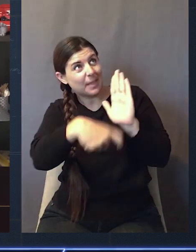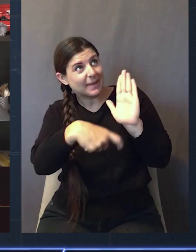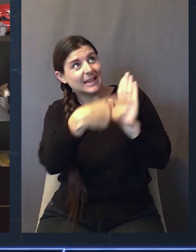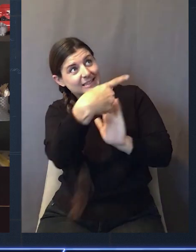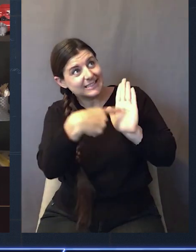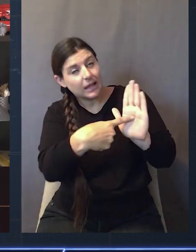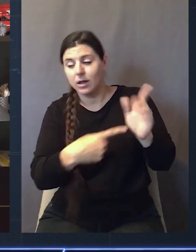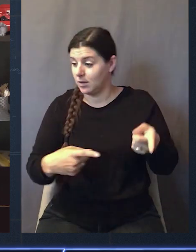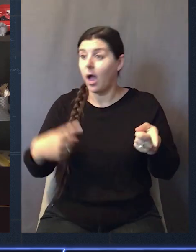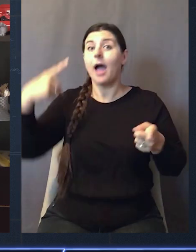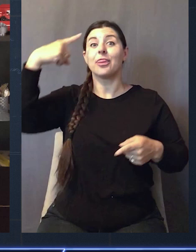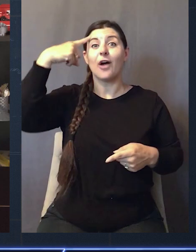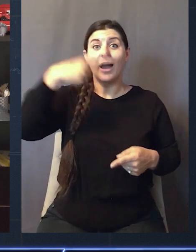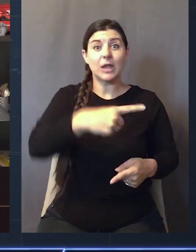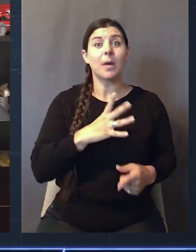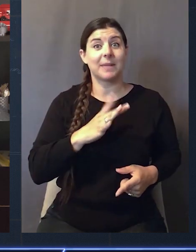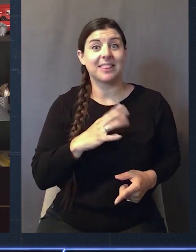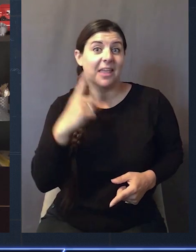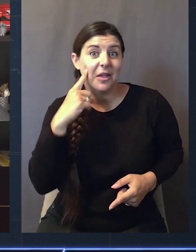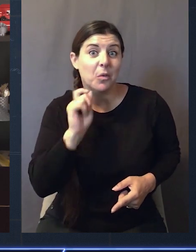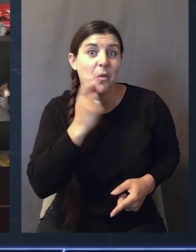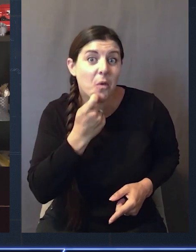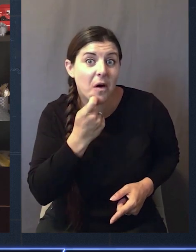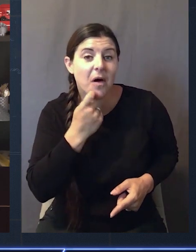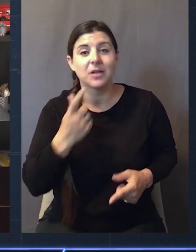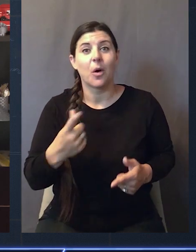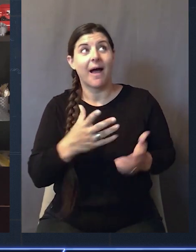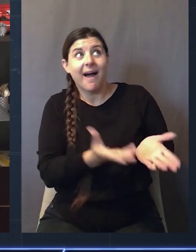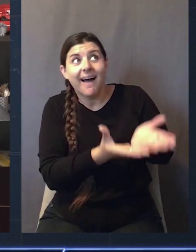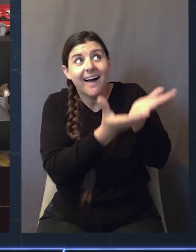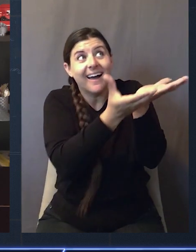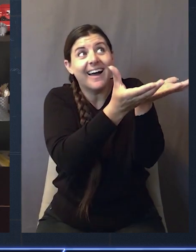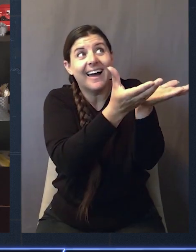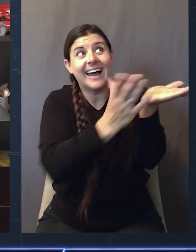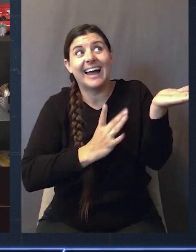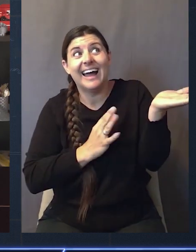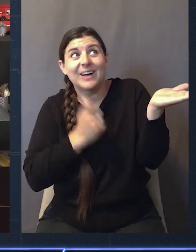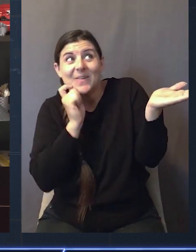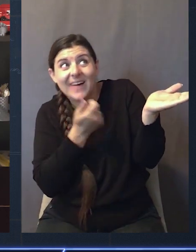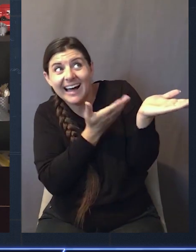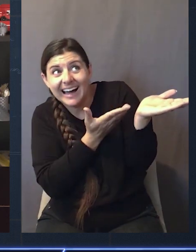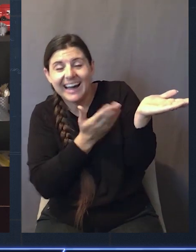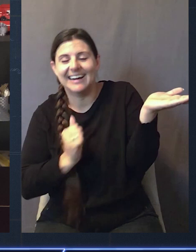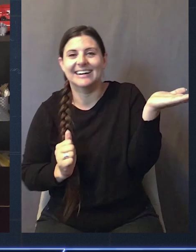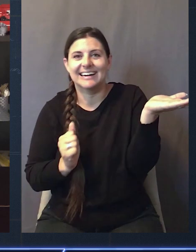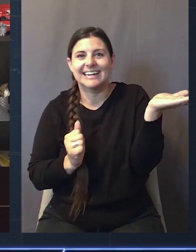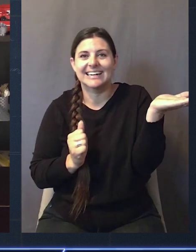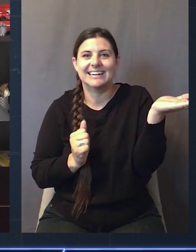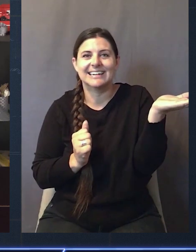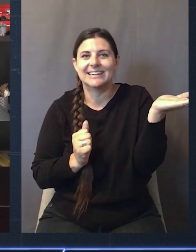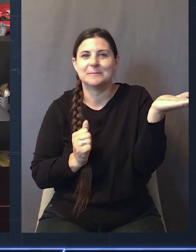show him my press clipping and I'm somehow thinking he's going to say, wow, it'd be so cool to be a part of the story. And I give him this little chance to